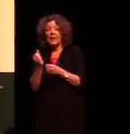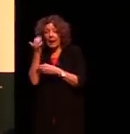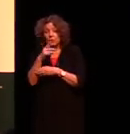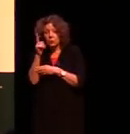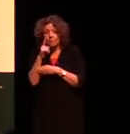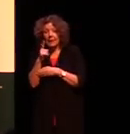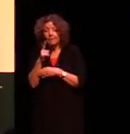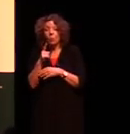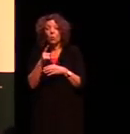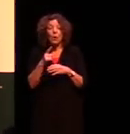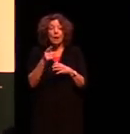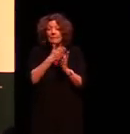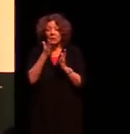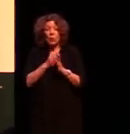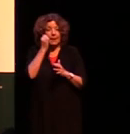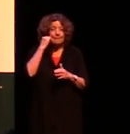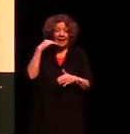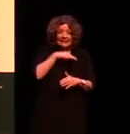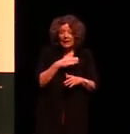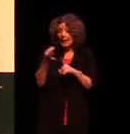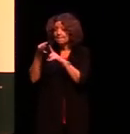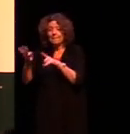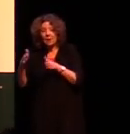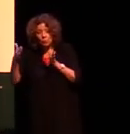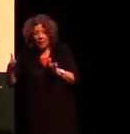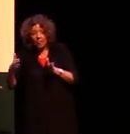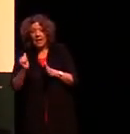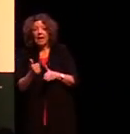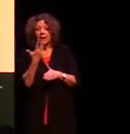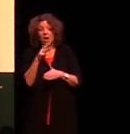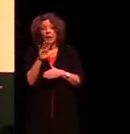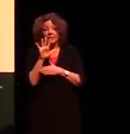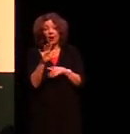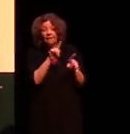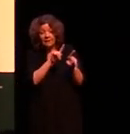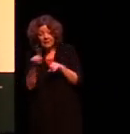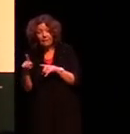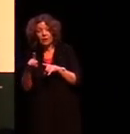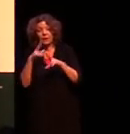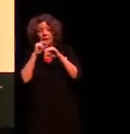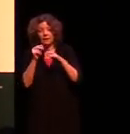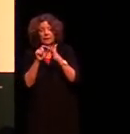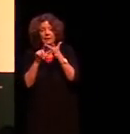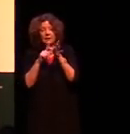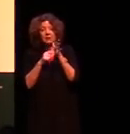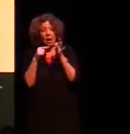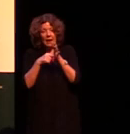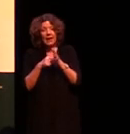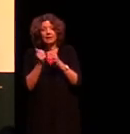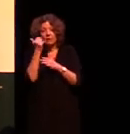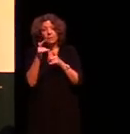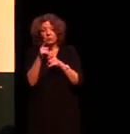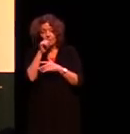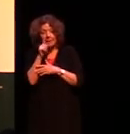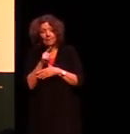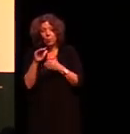living between Blacktown and Penrith, where we have well over 95 different dialects of Aboriginal people, and here I am sharing